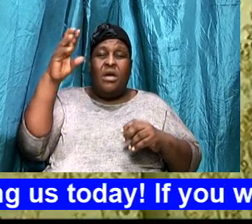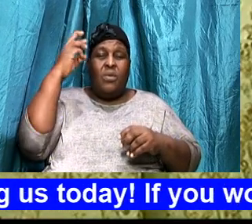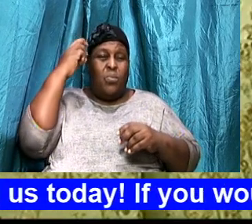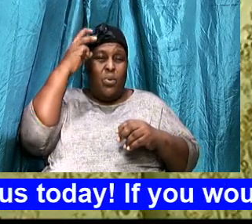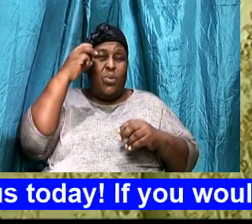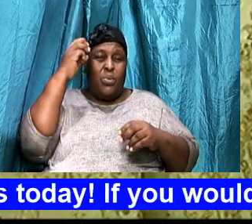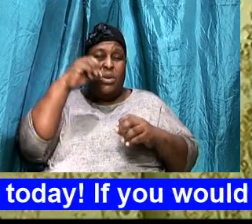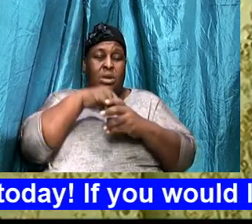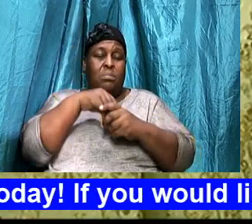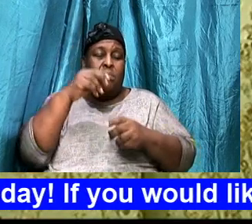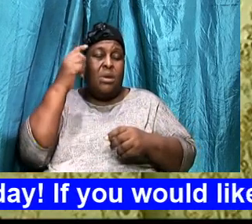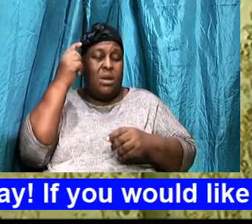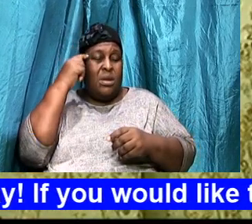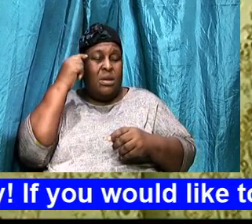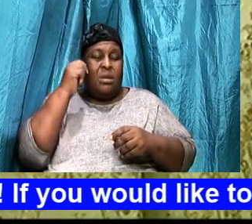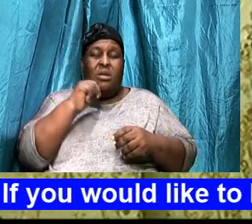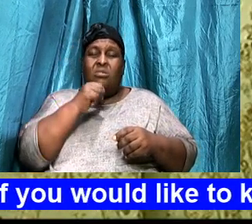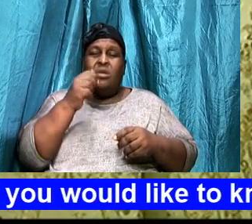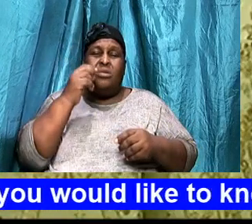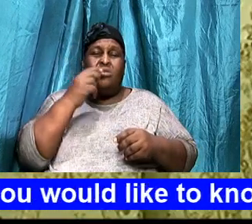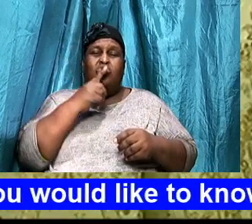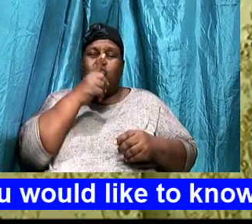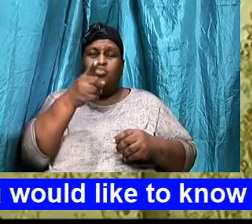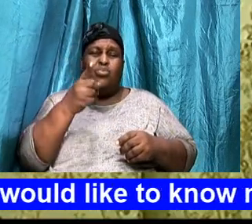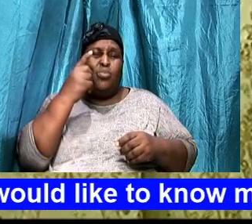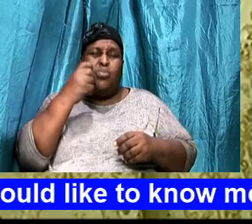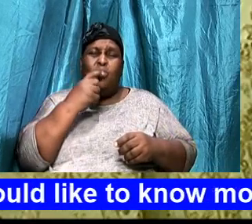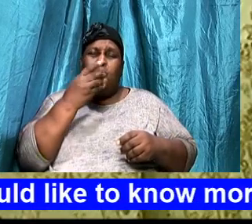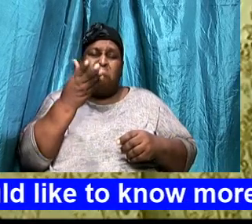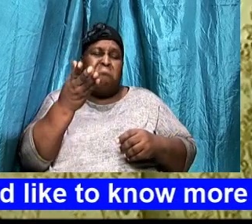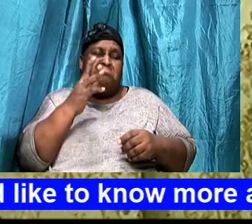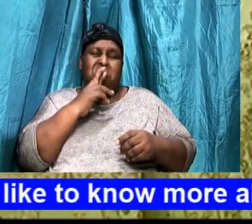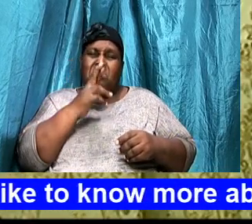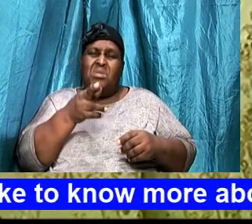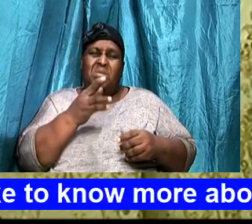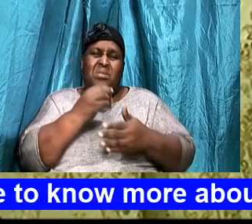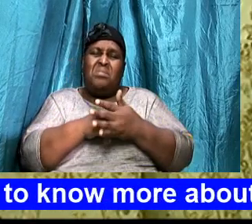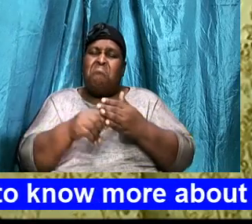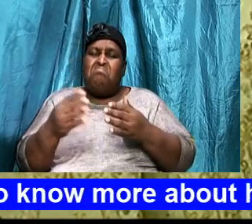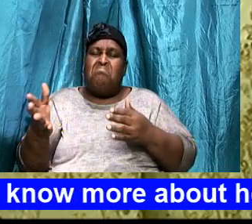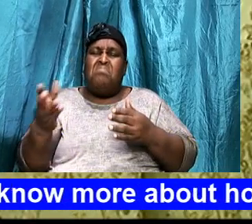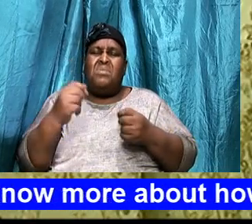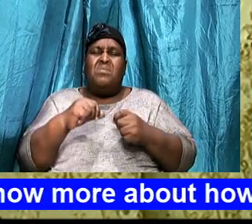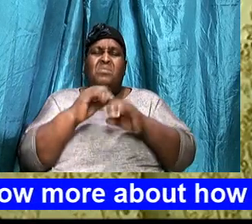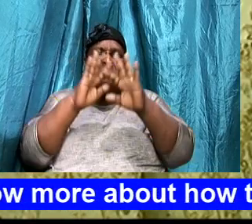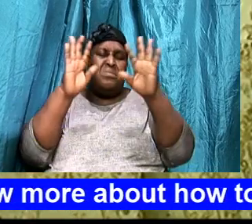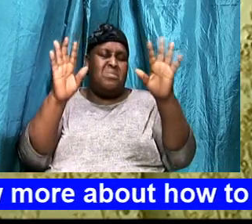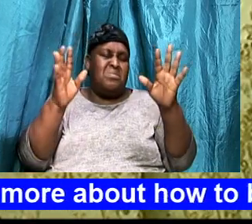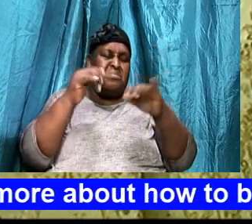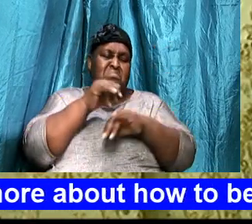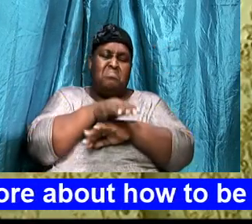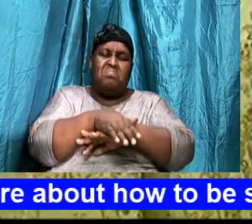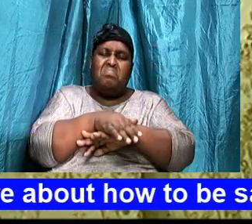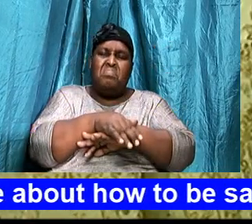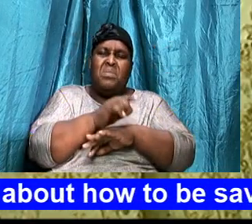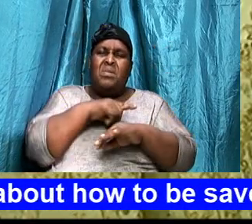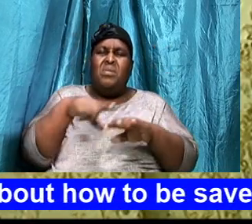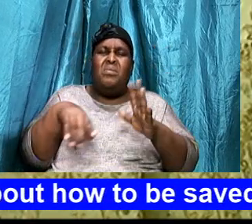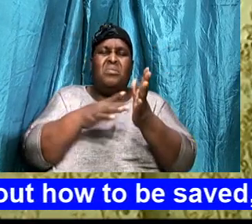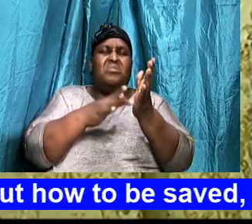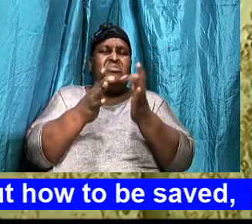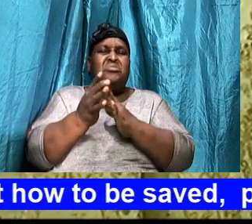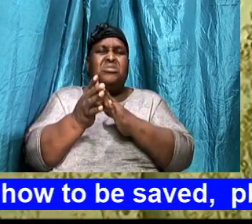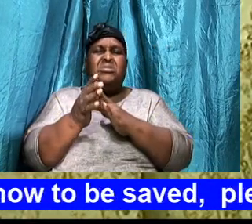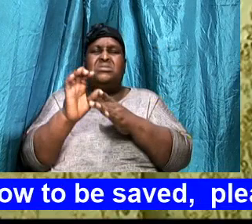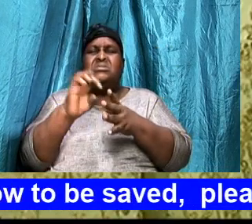mind, For those who are not sure, Who they are, We pray God, That some of that, Would have been cleared up tonight, Lord Jesus, Or